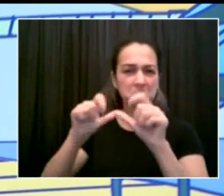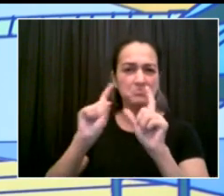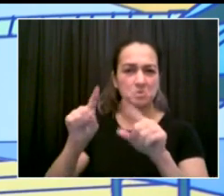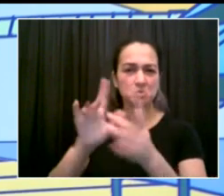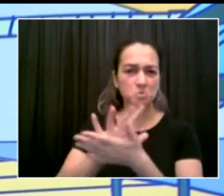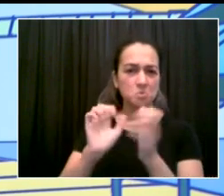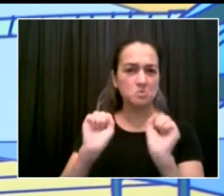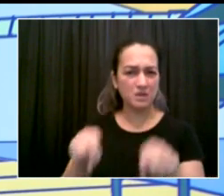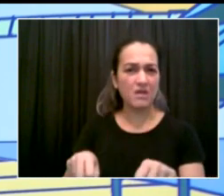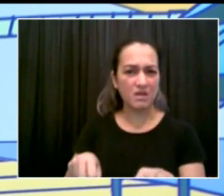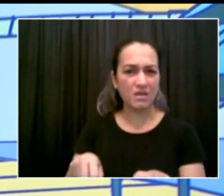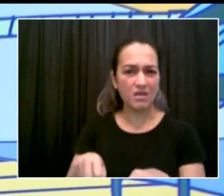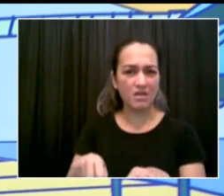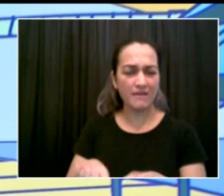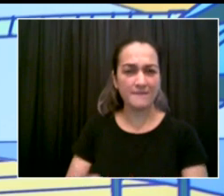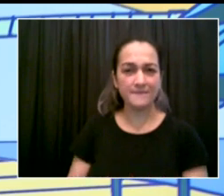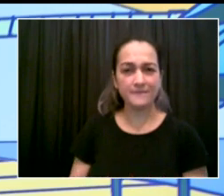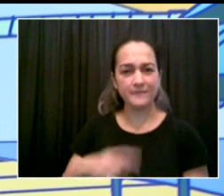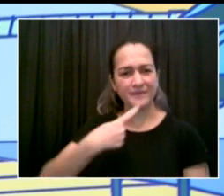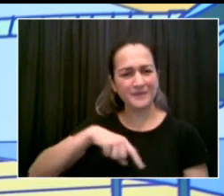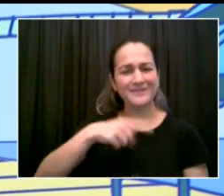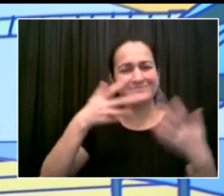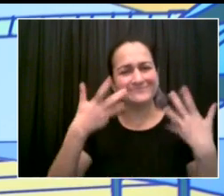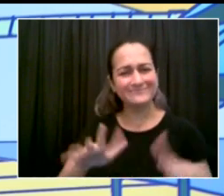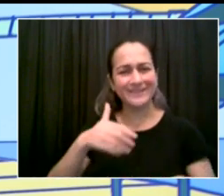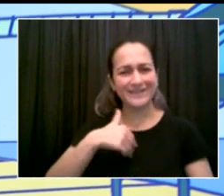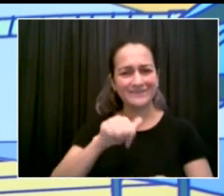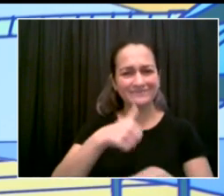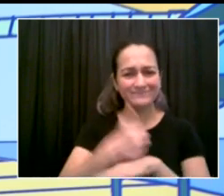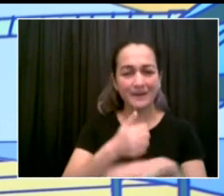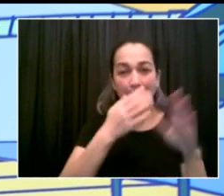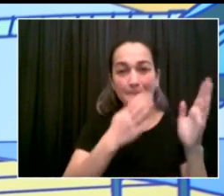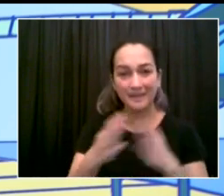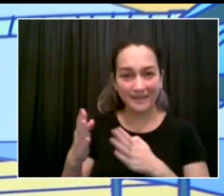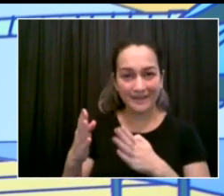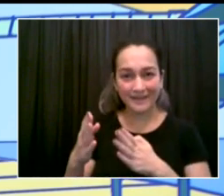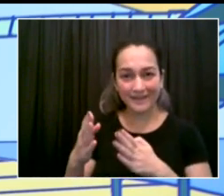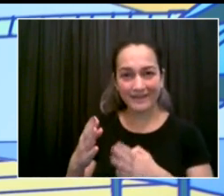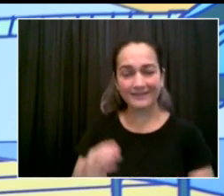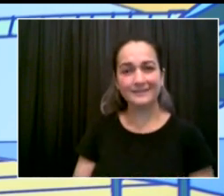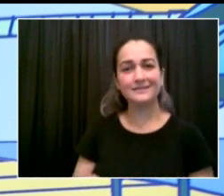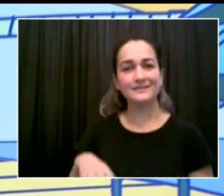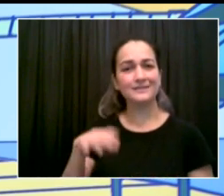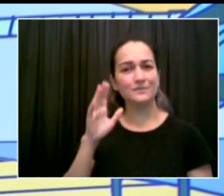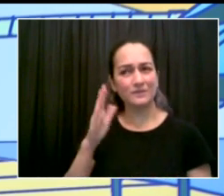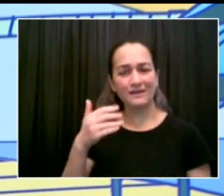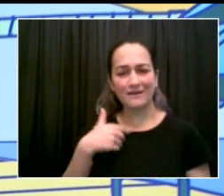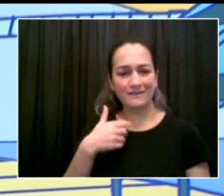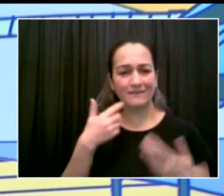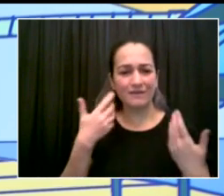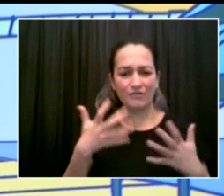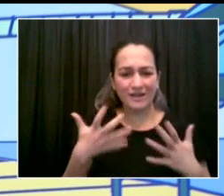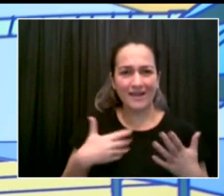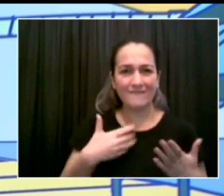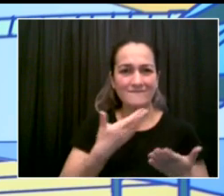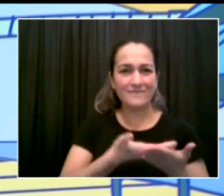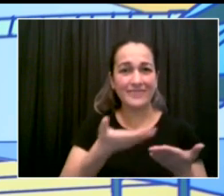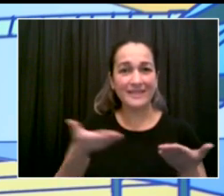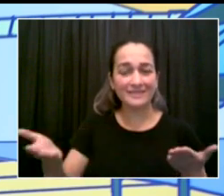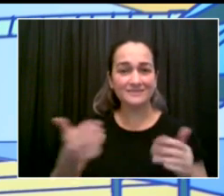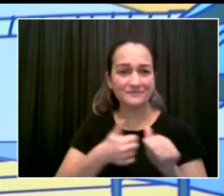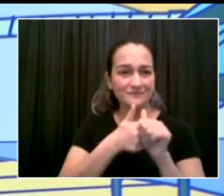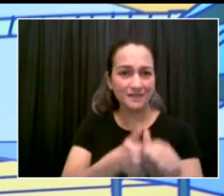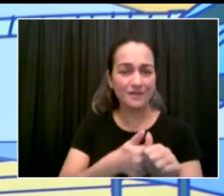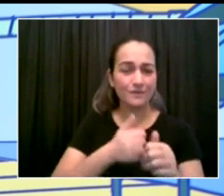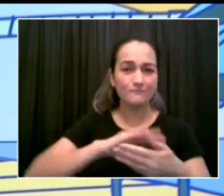level. We laid out some of it in the booklet the chancellor will summarize, but we're going to be adding updates in the coming weeks. This